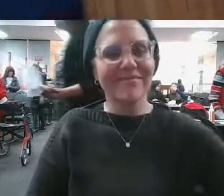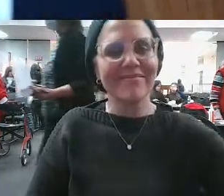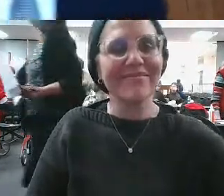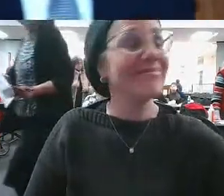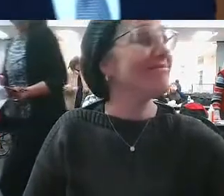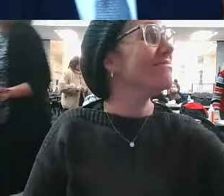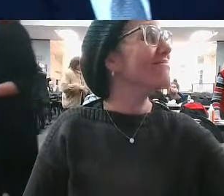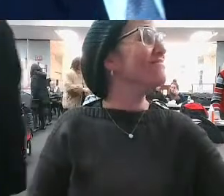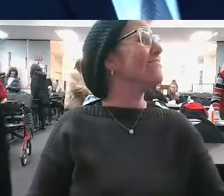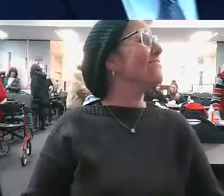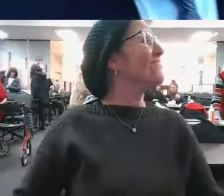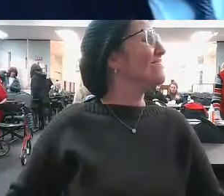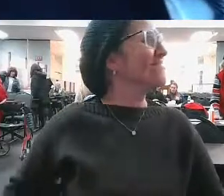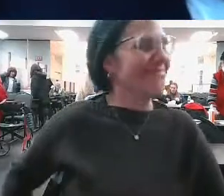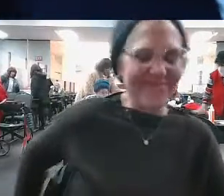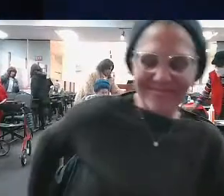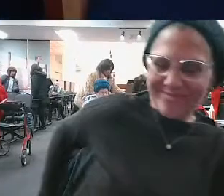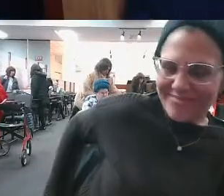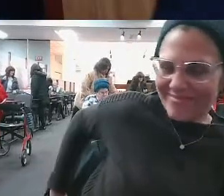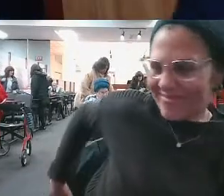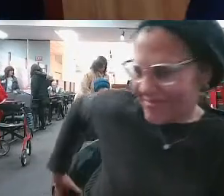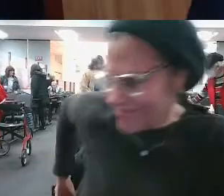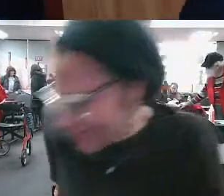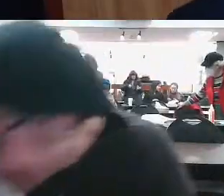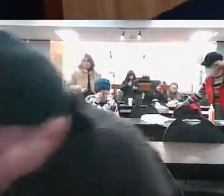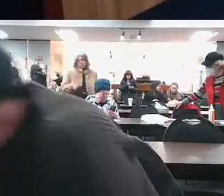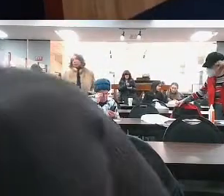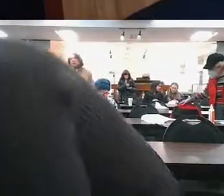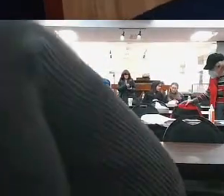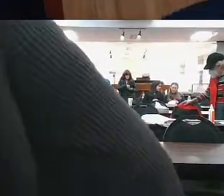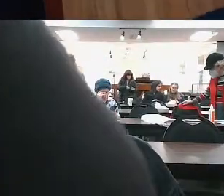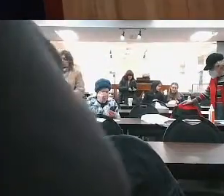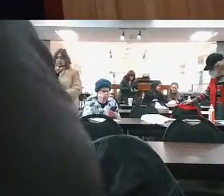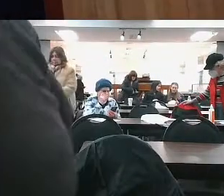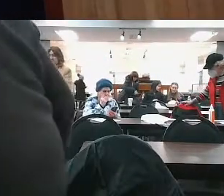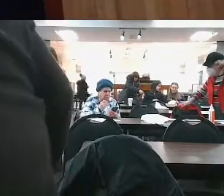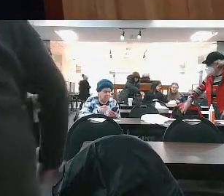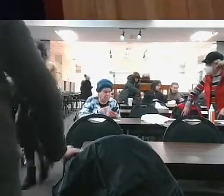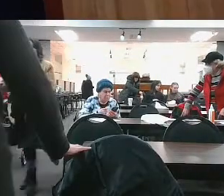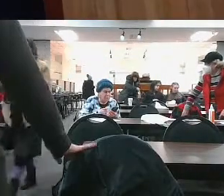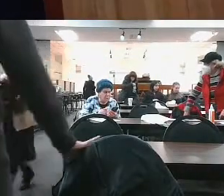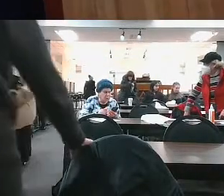Absolutely. Absolutely. Just leave it by the side of the road.